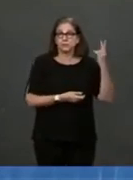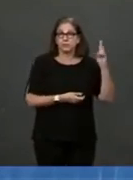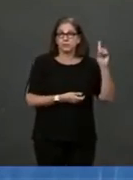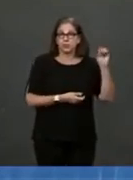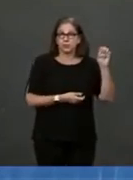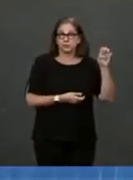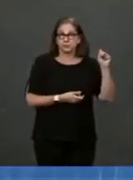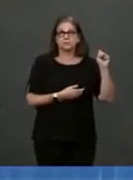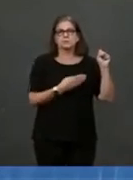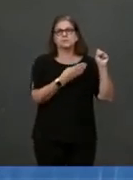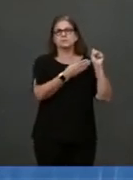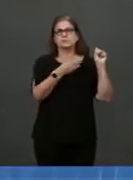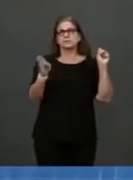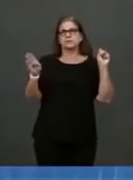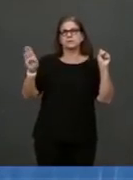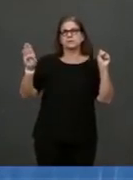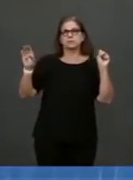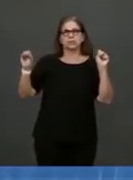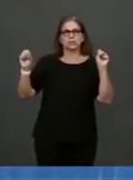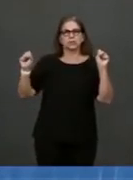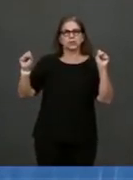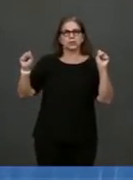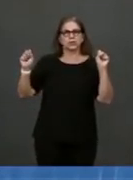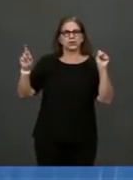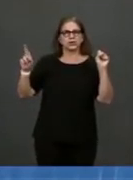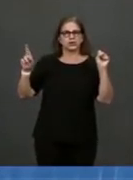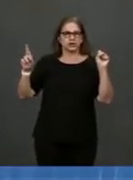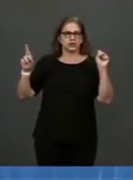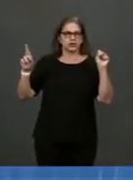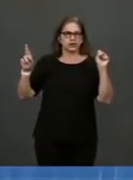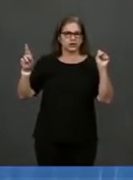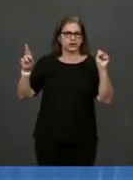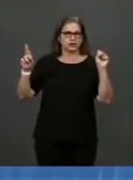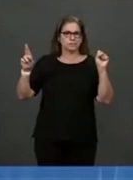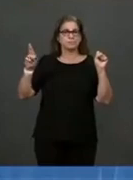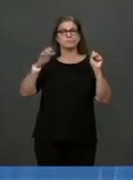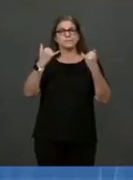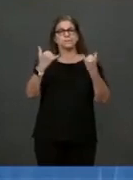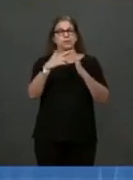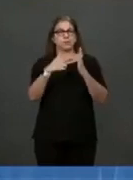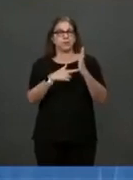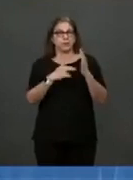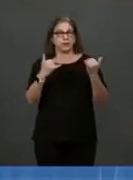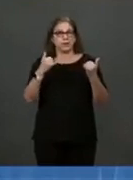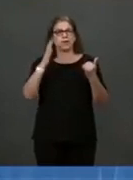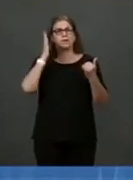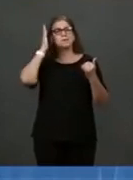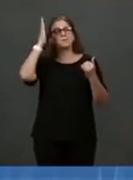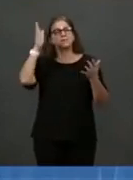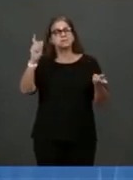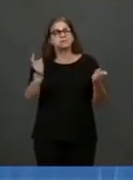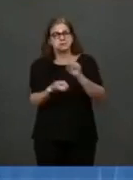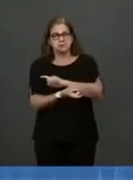future. But right now, what I would say is if you're eligible for a booster, go ahead and get your booster, and we will continue to follow. And the current CDC.